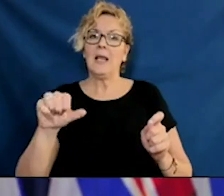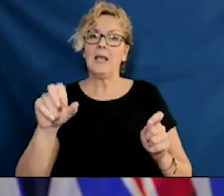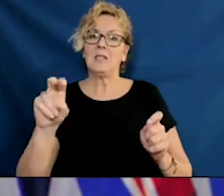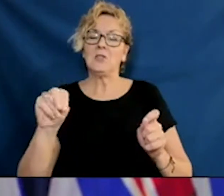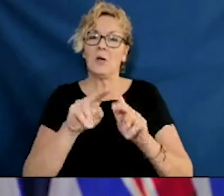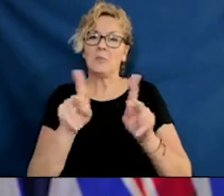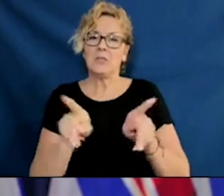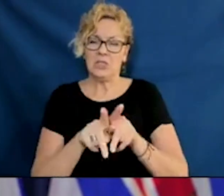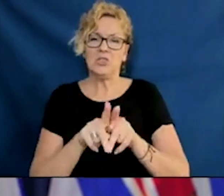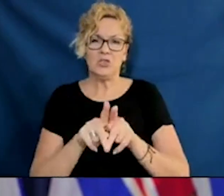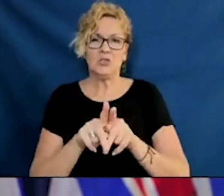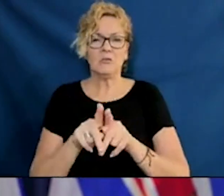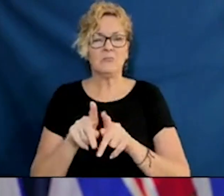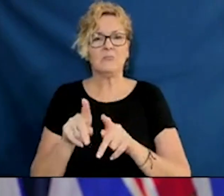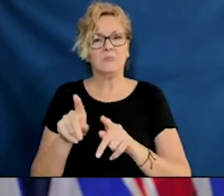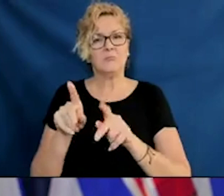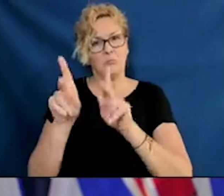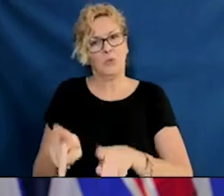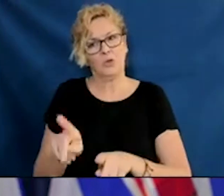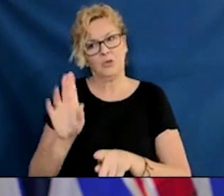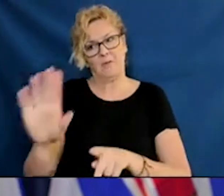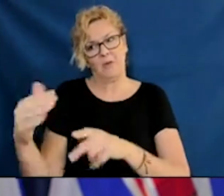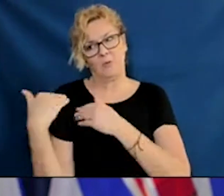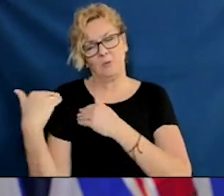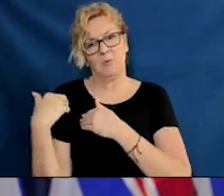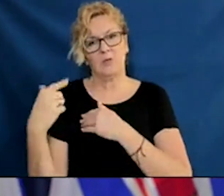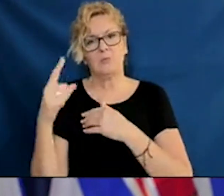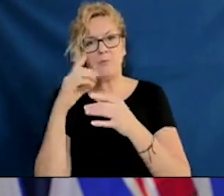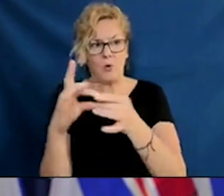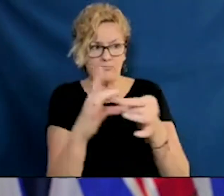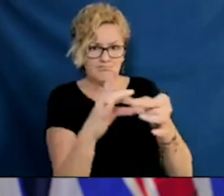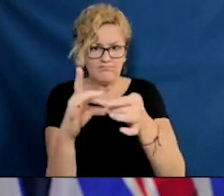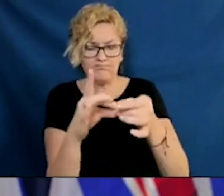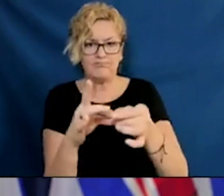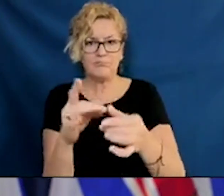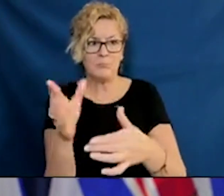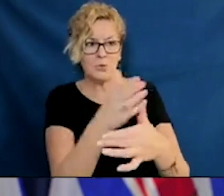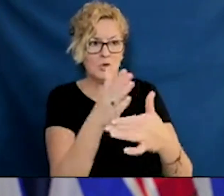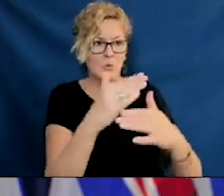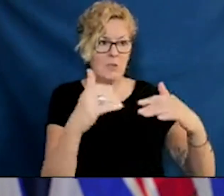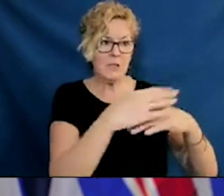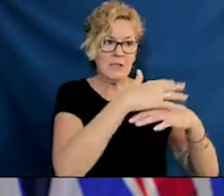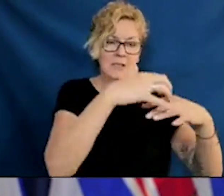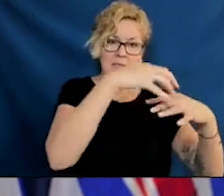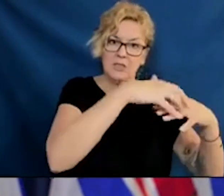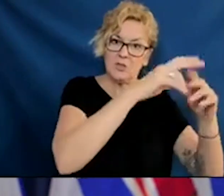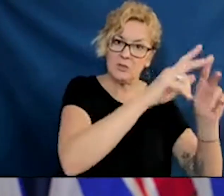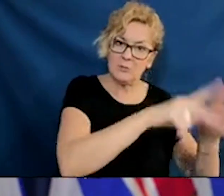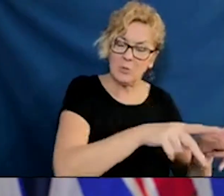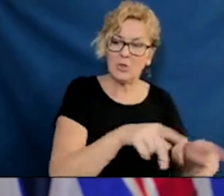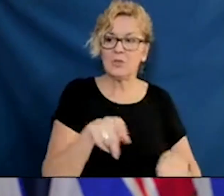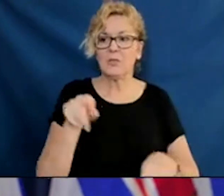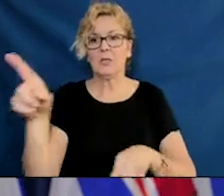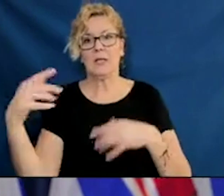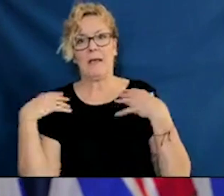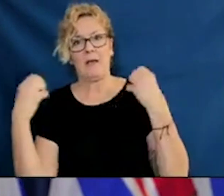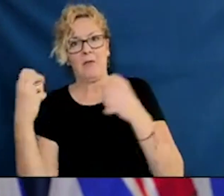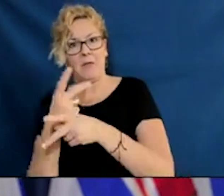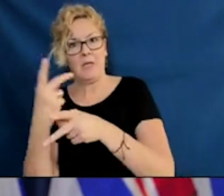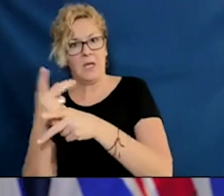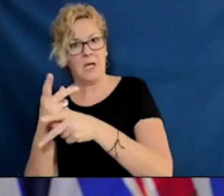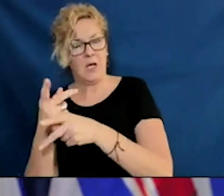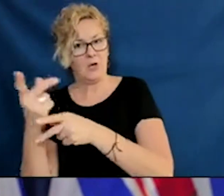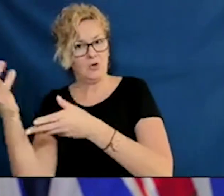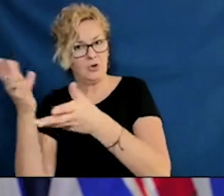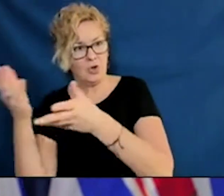greatly strengthen the response of health authorities to addressing and developing anti-racism as a guiding principle